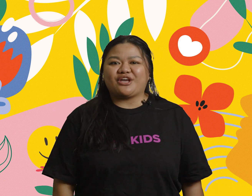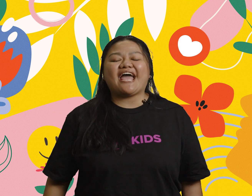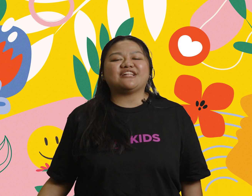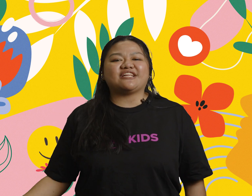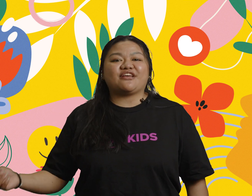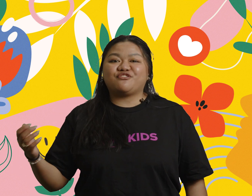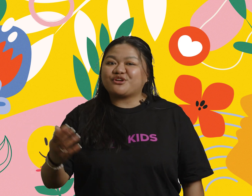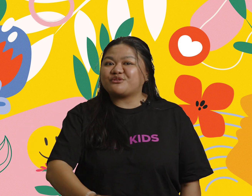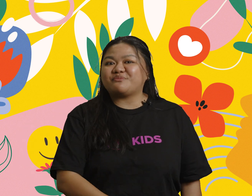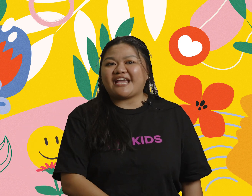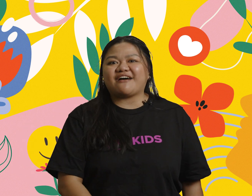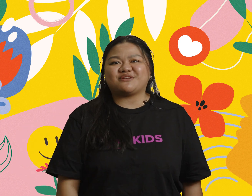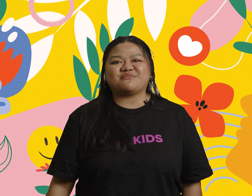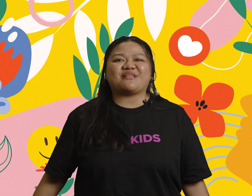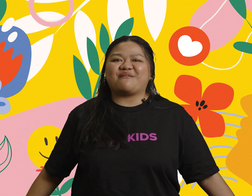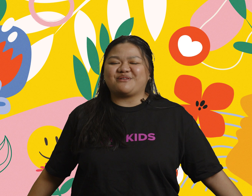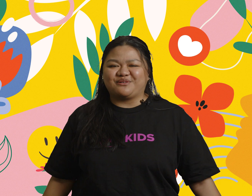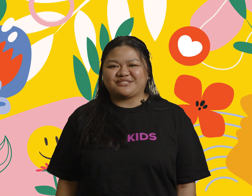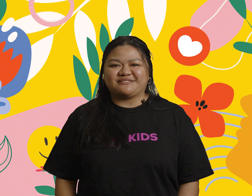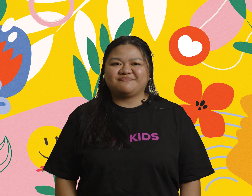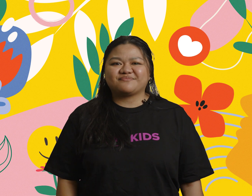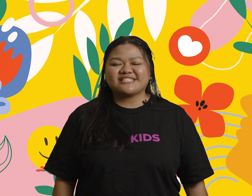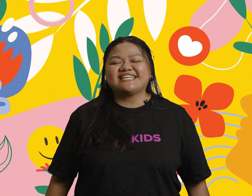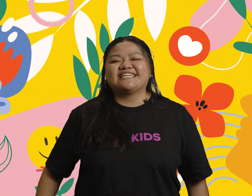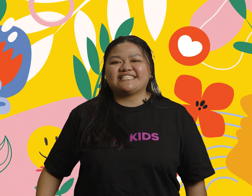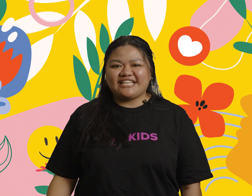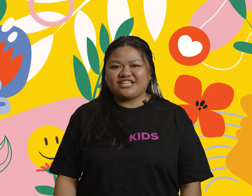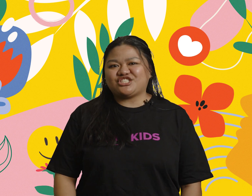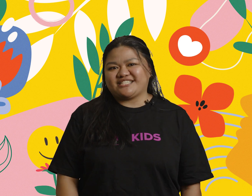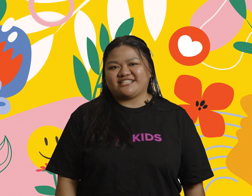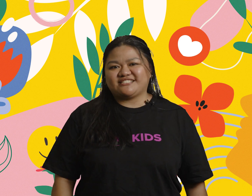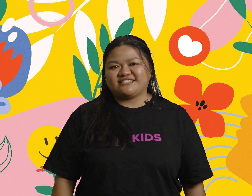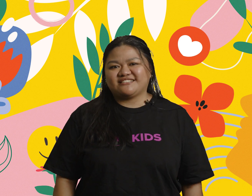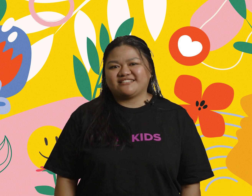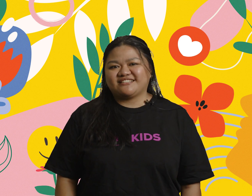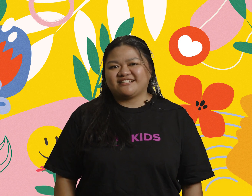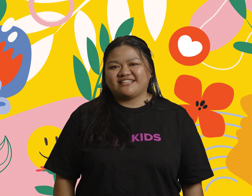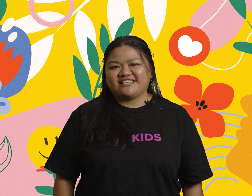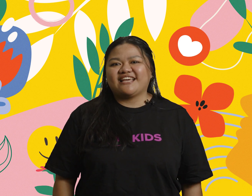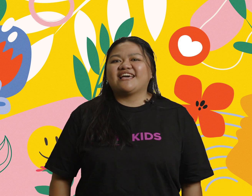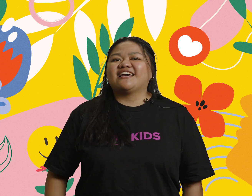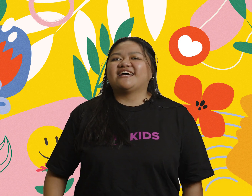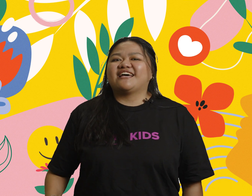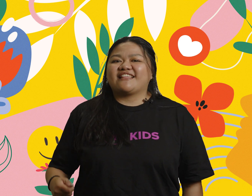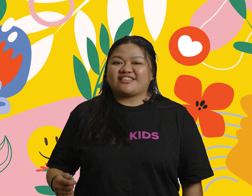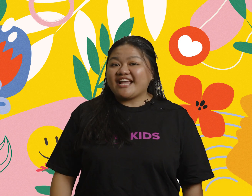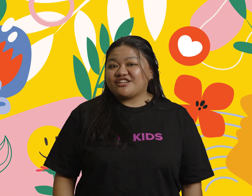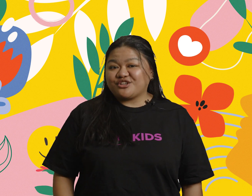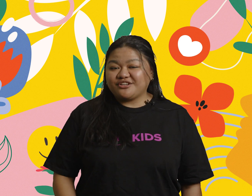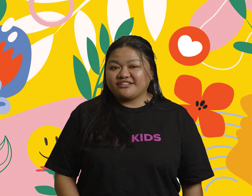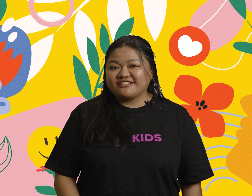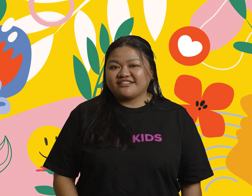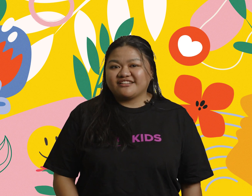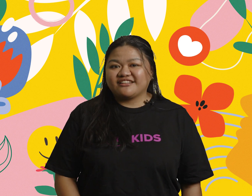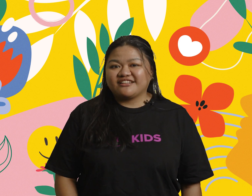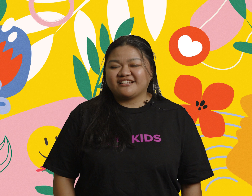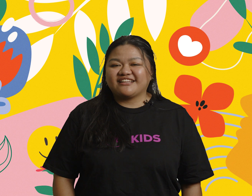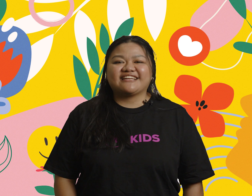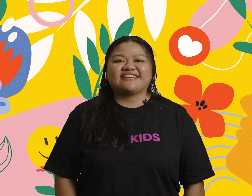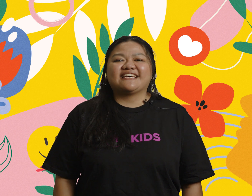pray with you. And if you could repeat after me, that would be awesome. Dear Jesus, Thank you